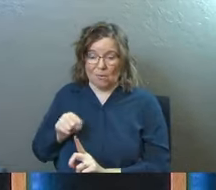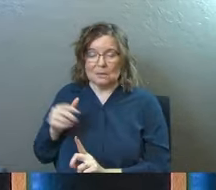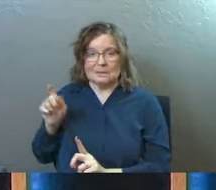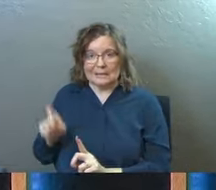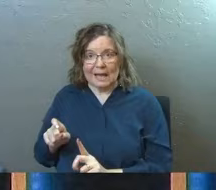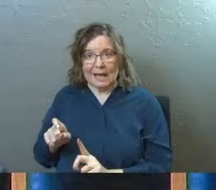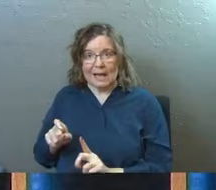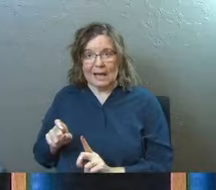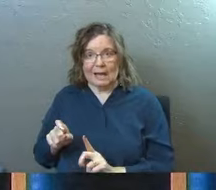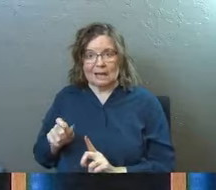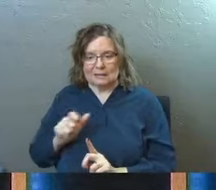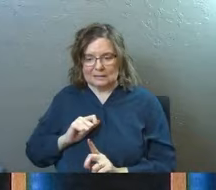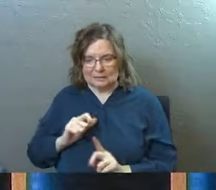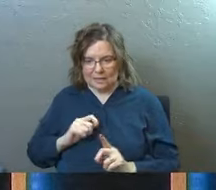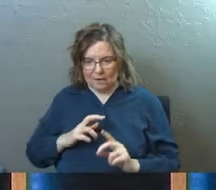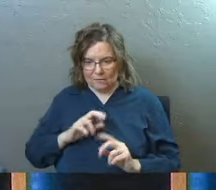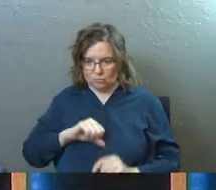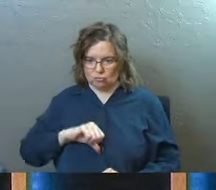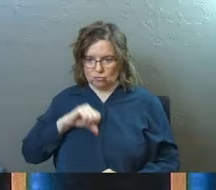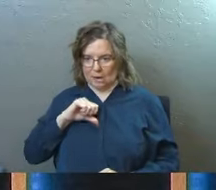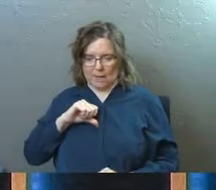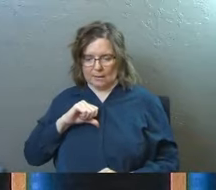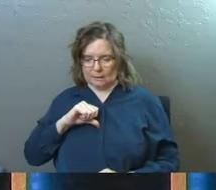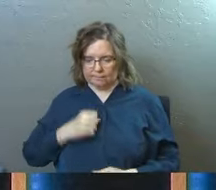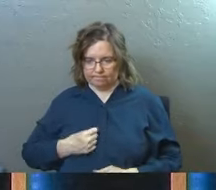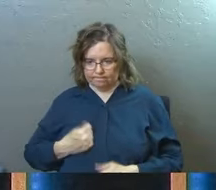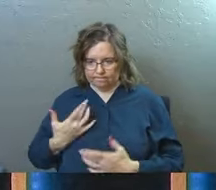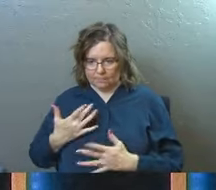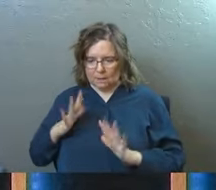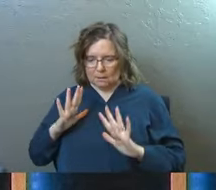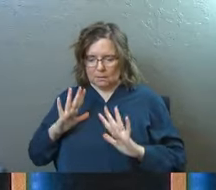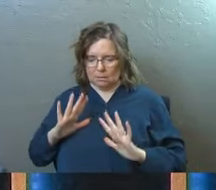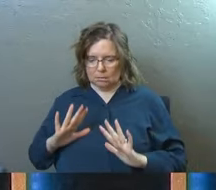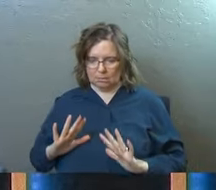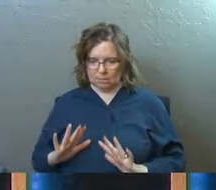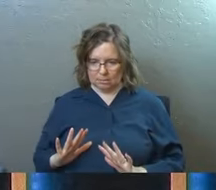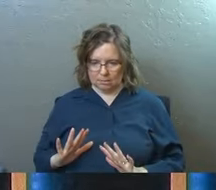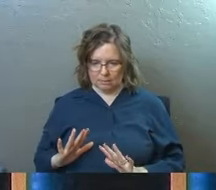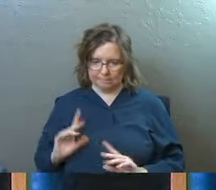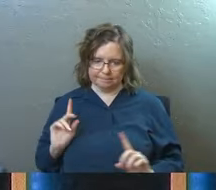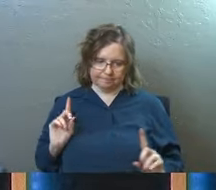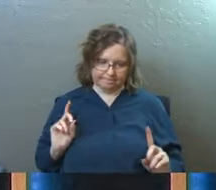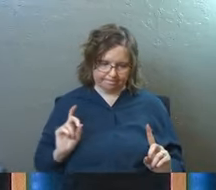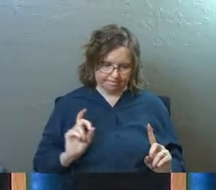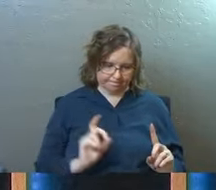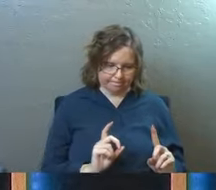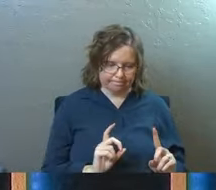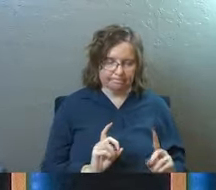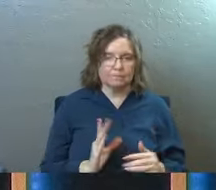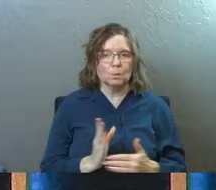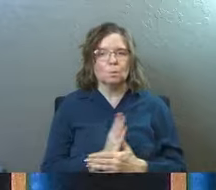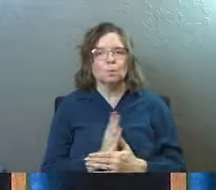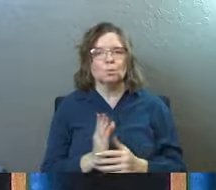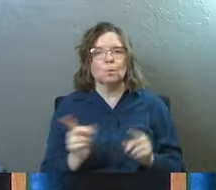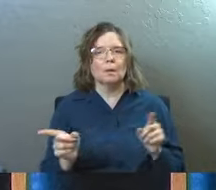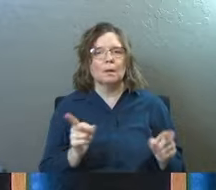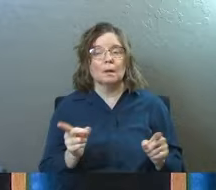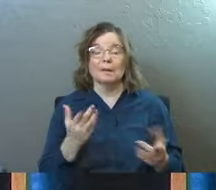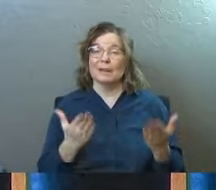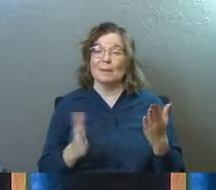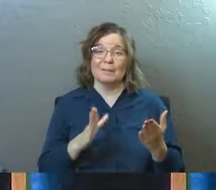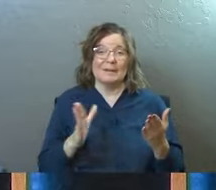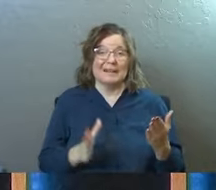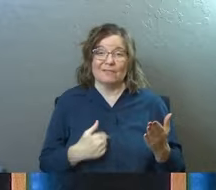she had to empty herself and make herself nothing? Had to. What was between them? They